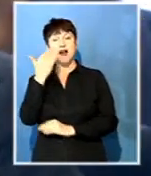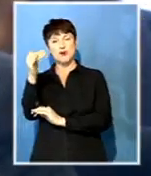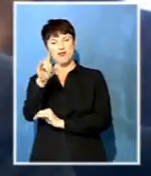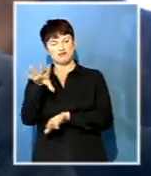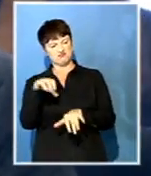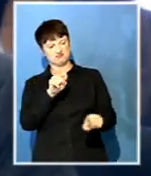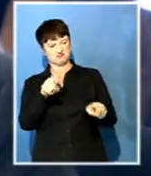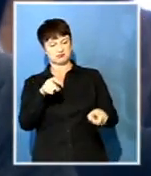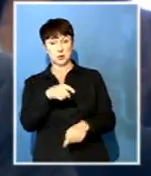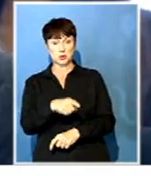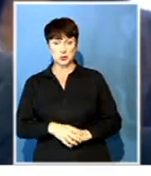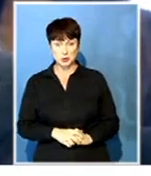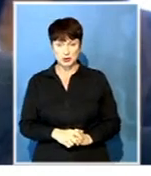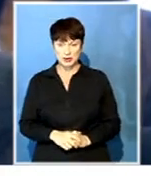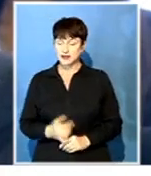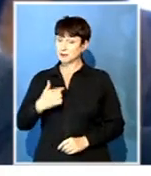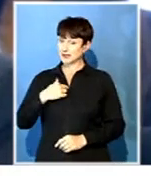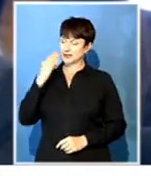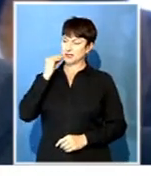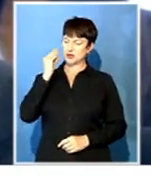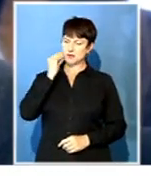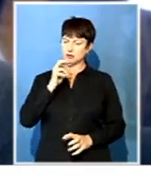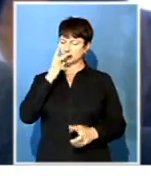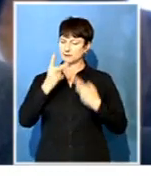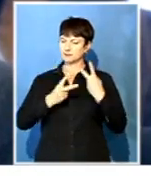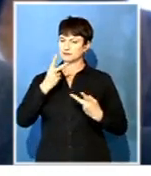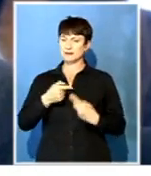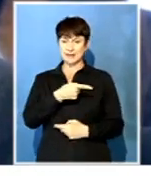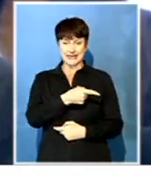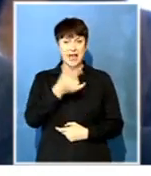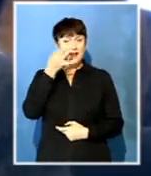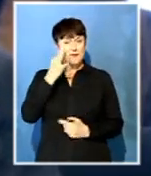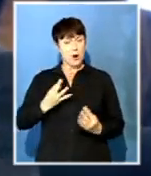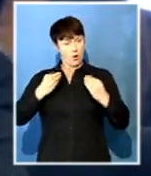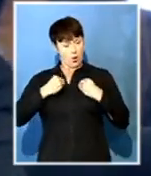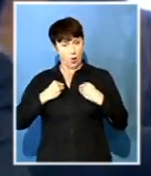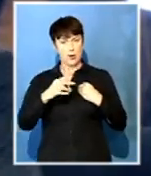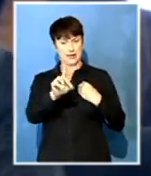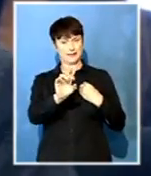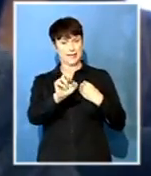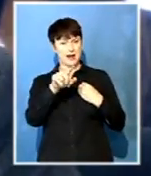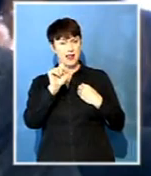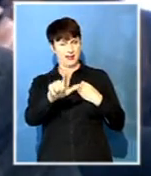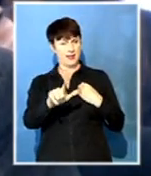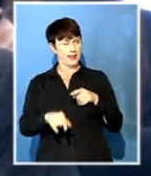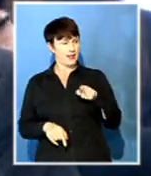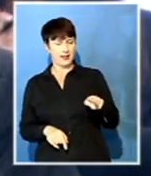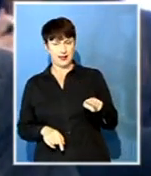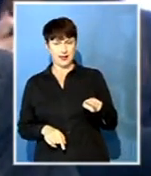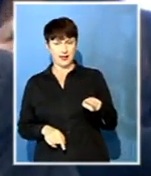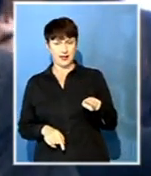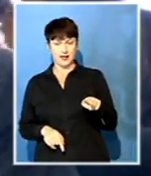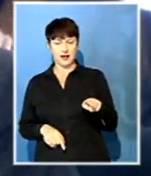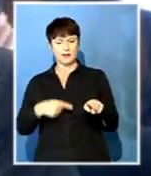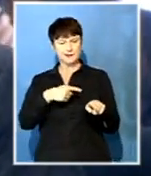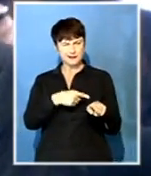My fear from experience is that another state-owned enterprise gave an advance to a Guptown